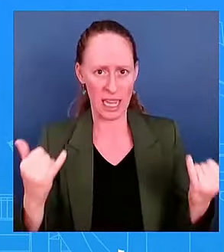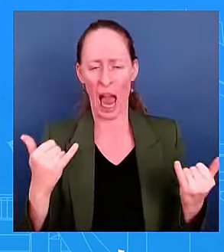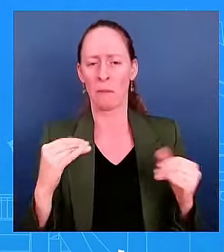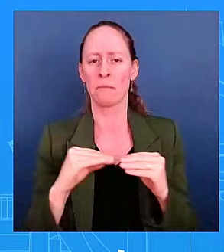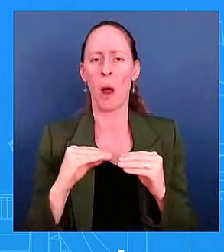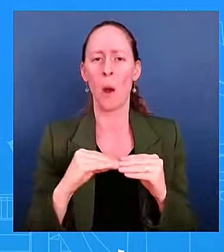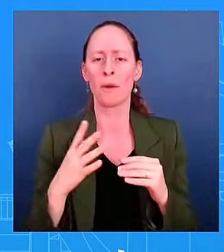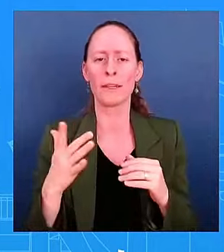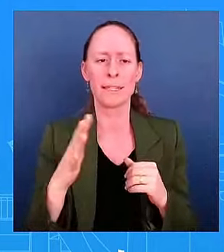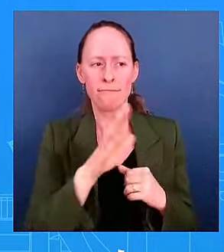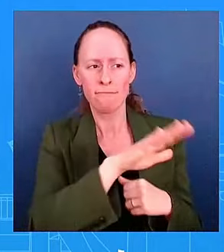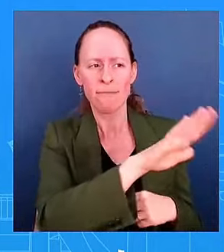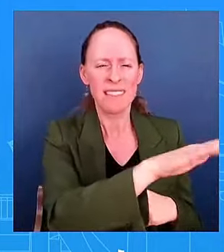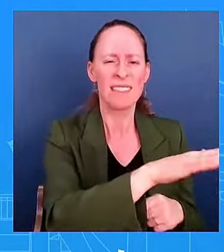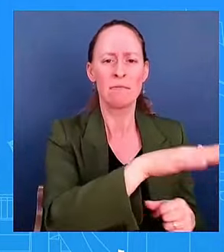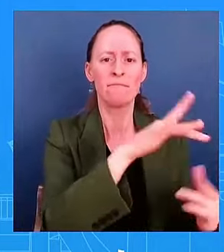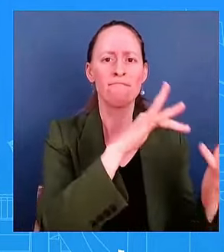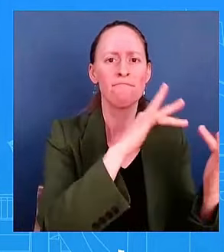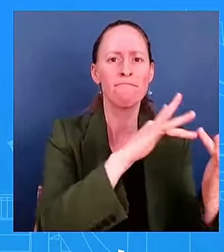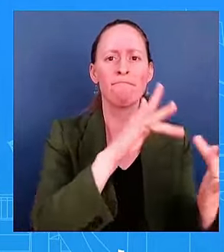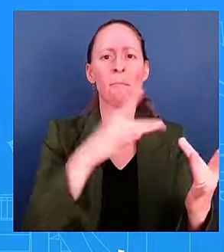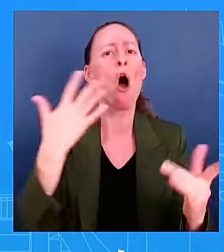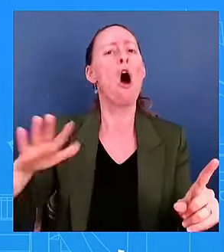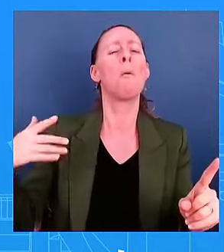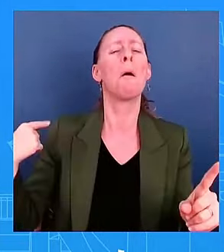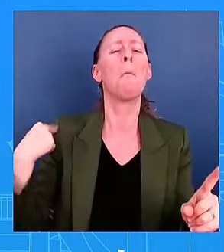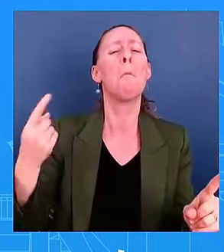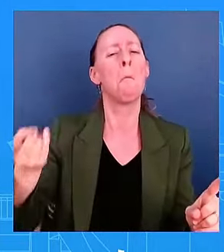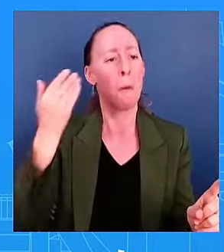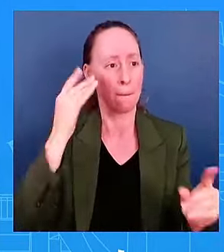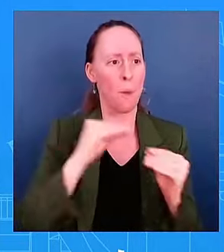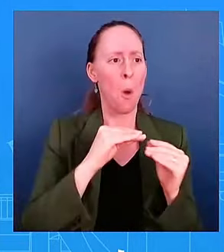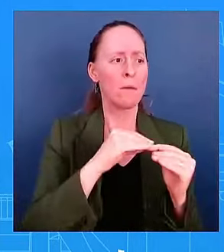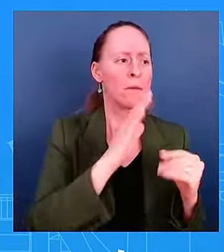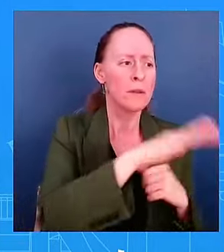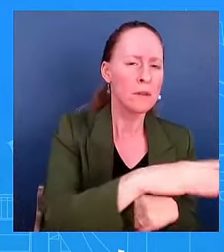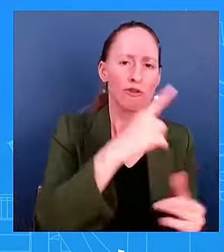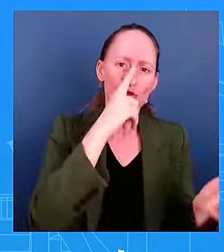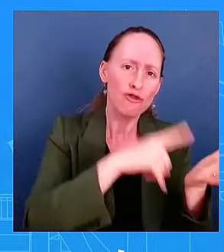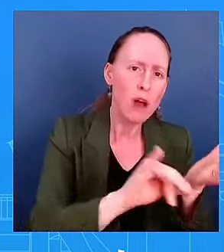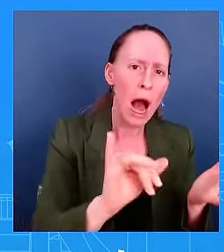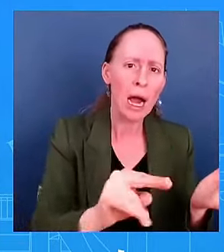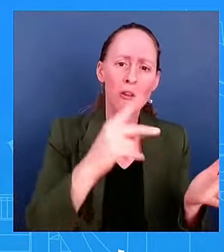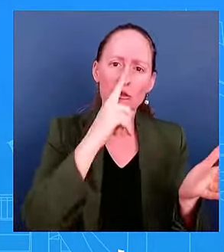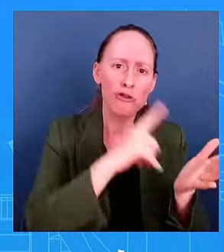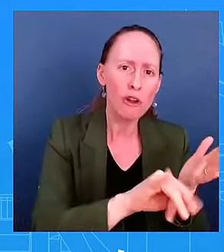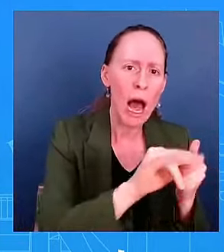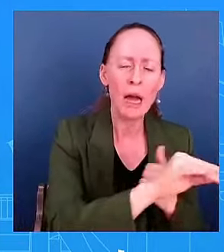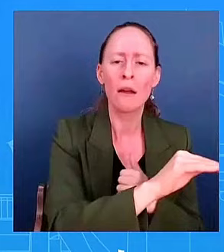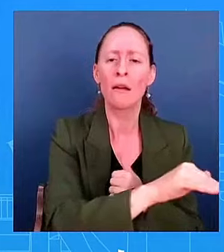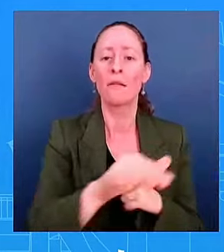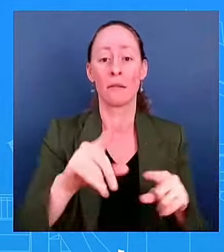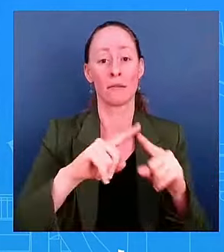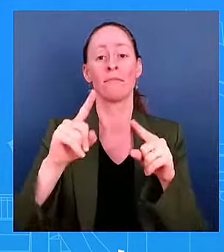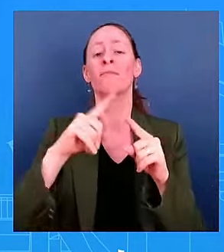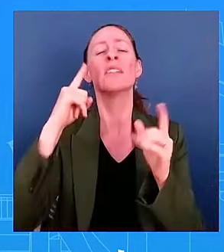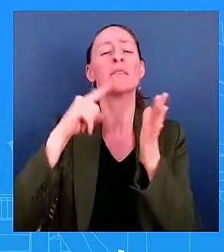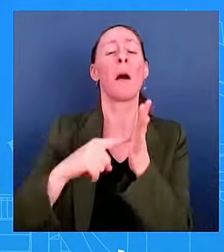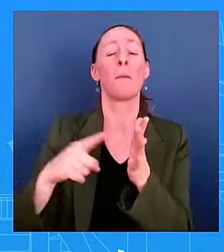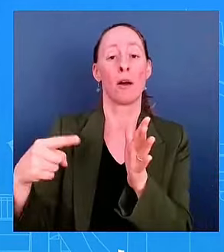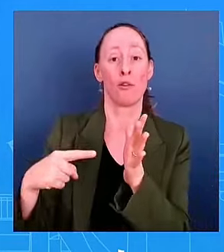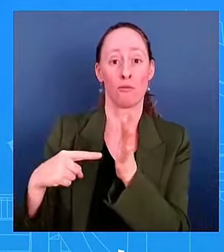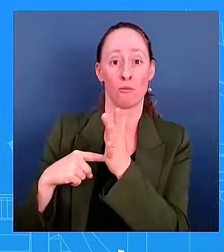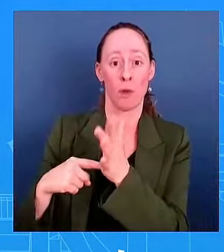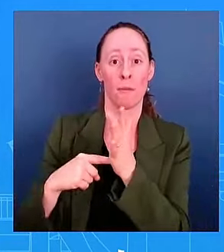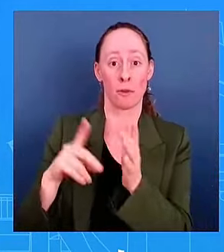Representative Doggett said he reached out to the White House before he made his comments and did not hear back. He said